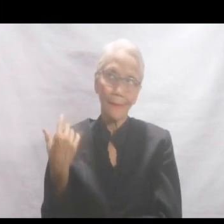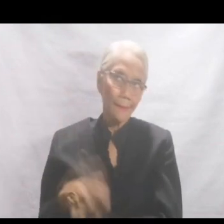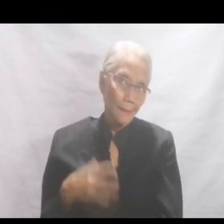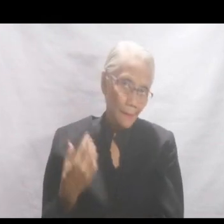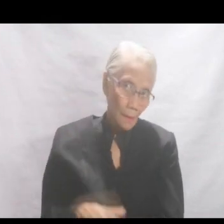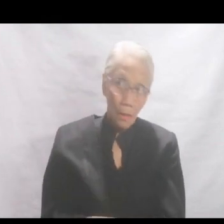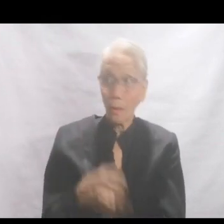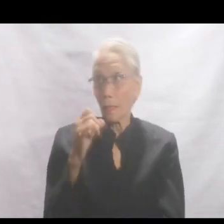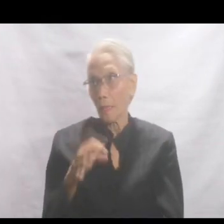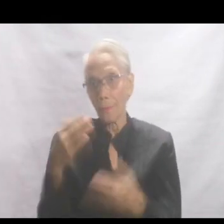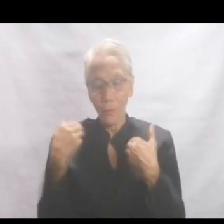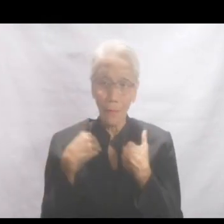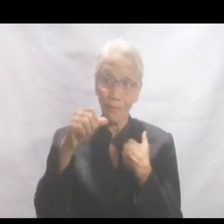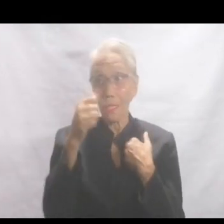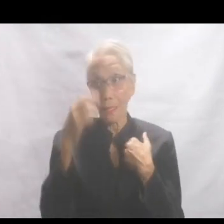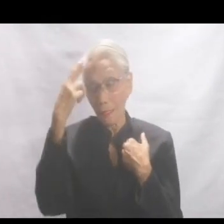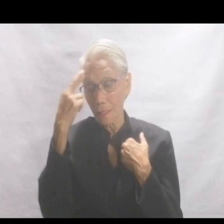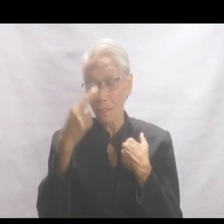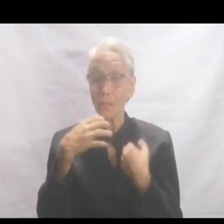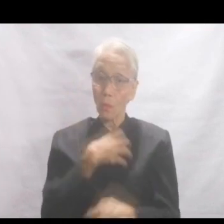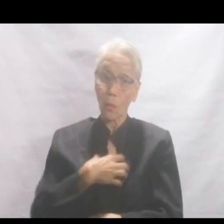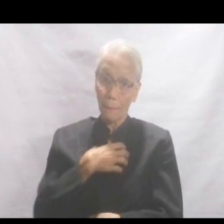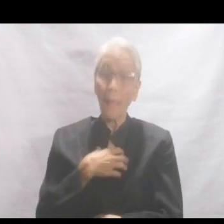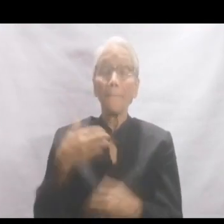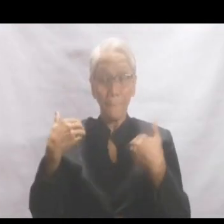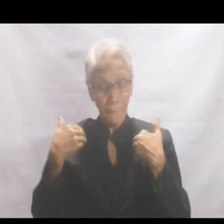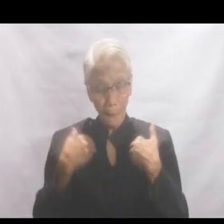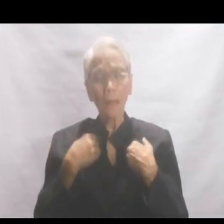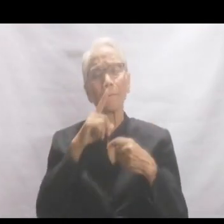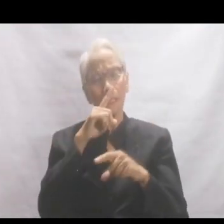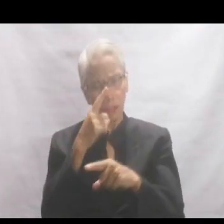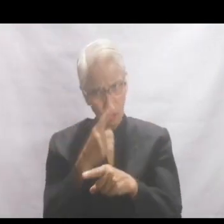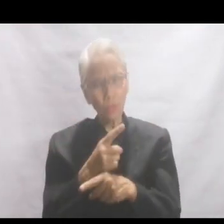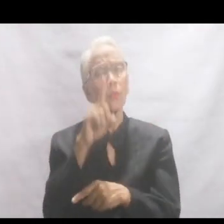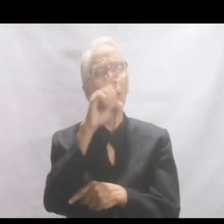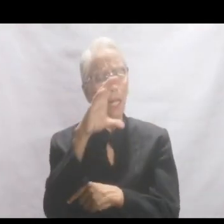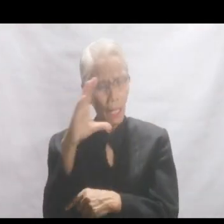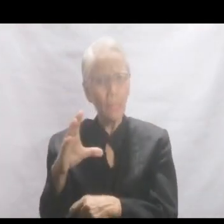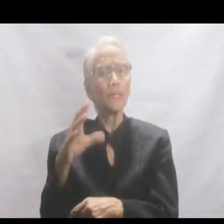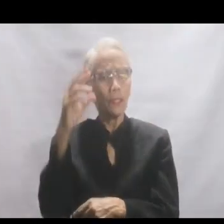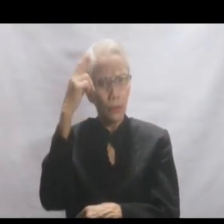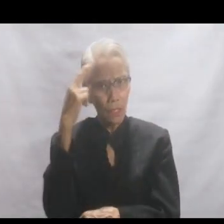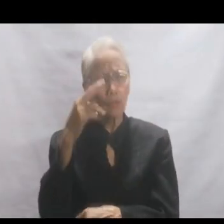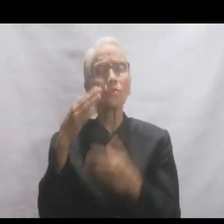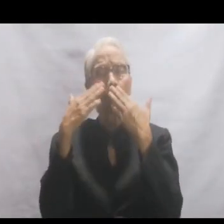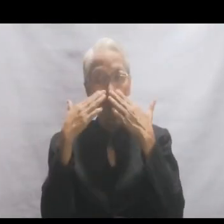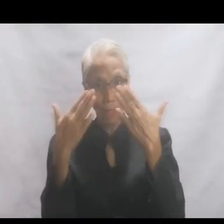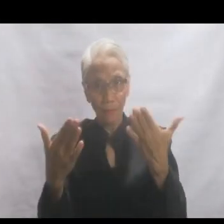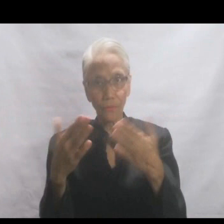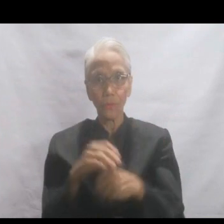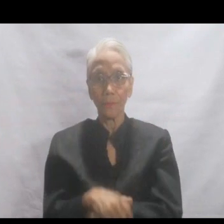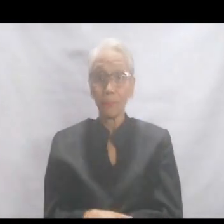Ay naku, if we have ten reasons to complain, there are certainly more than a hundred reasons to be